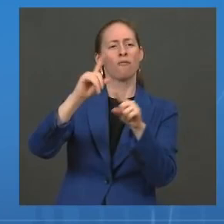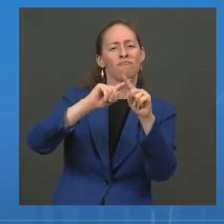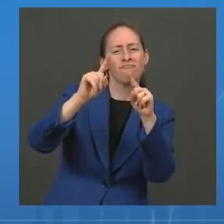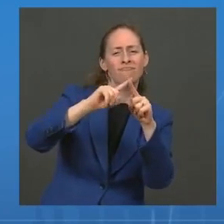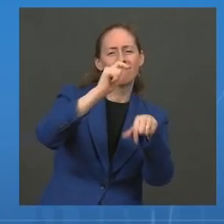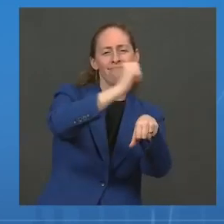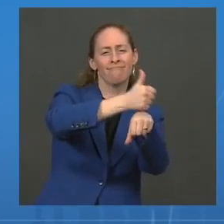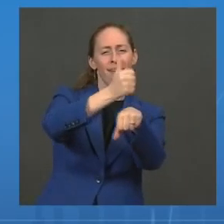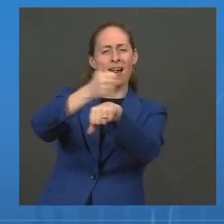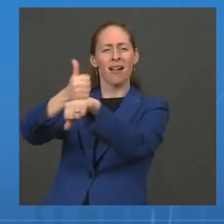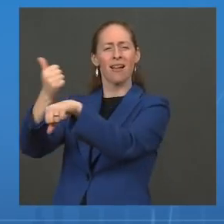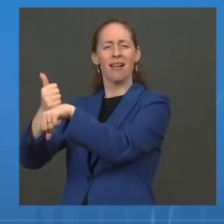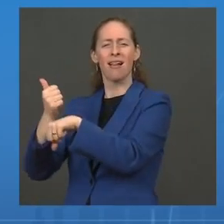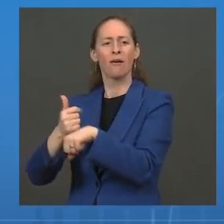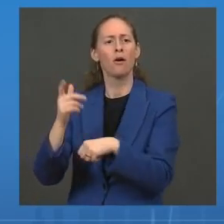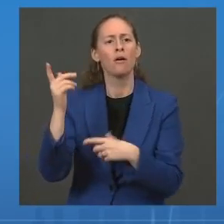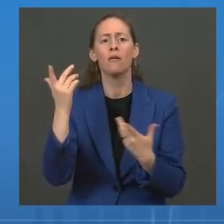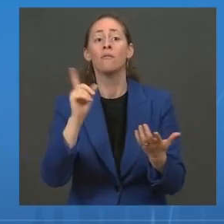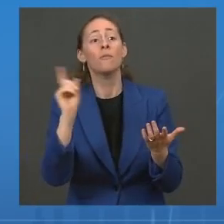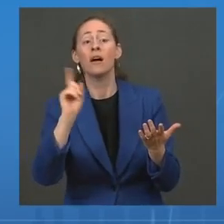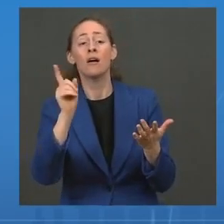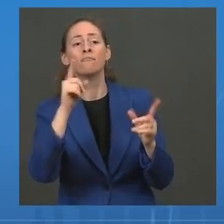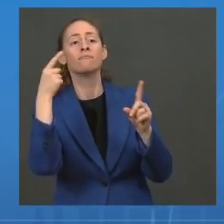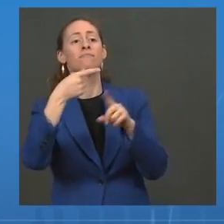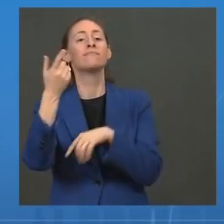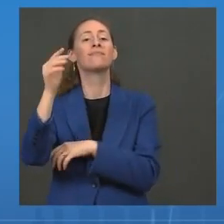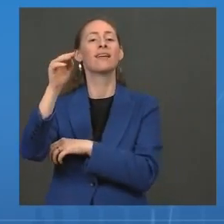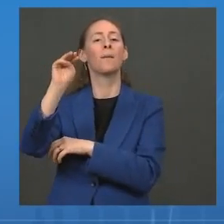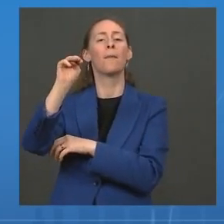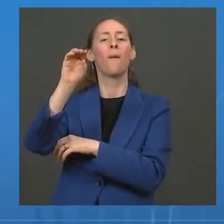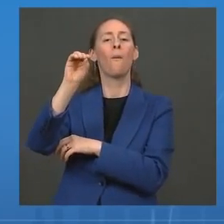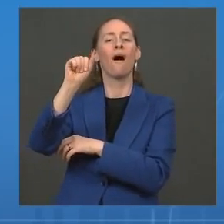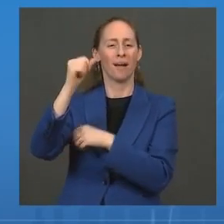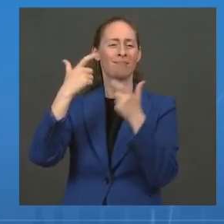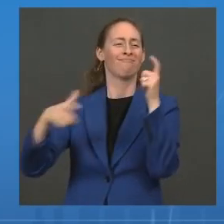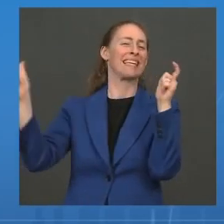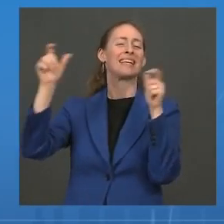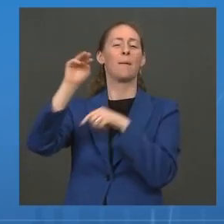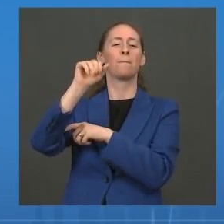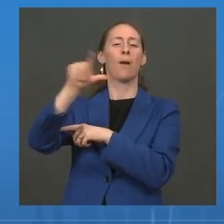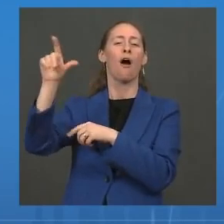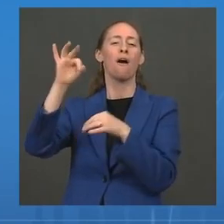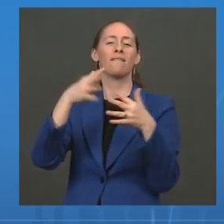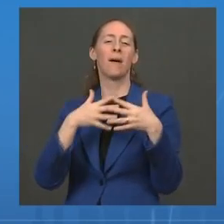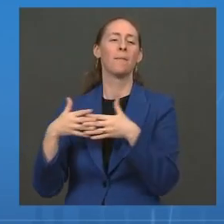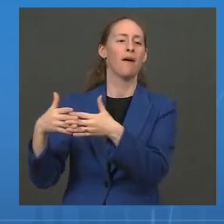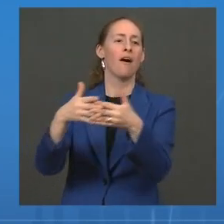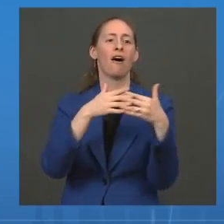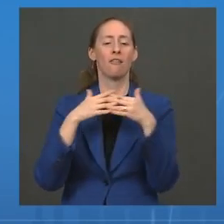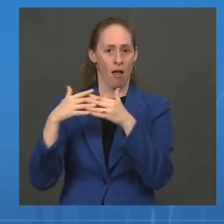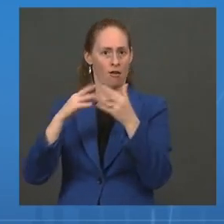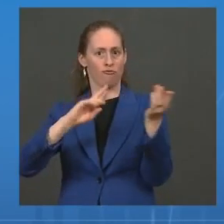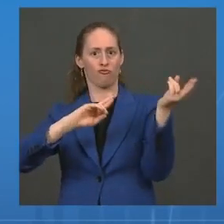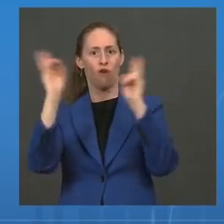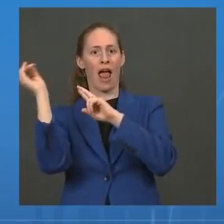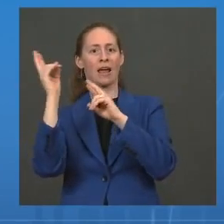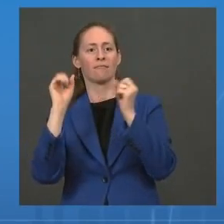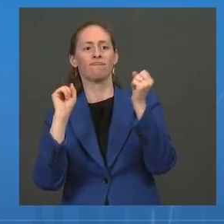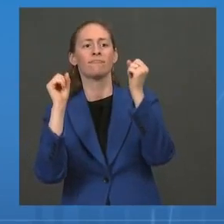of America, which is the biggest mall in the country, and now home to a site that can vaccinate 1,500 kids a day.